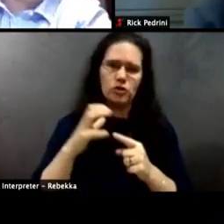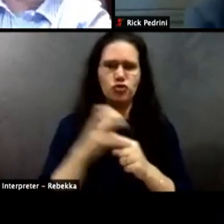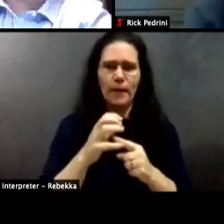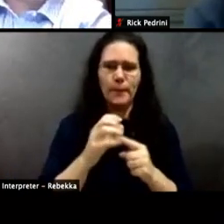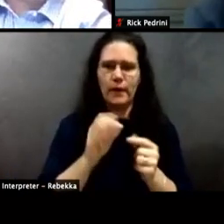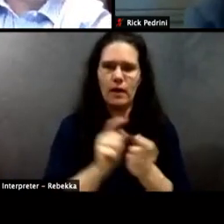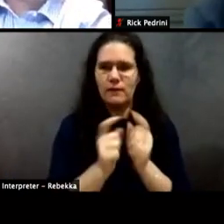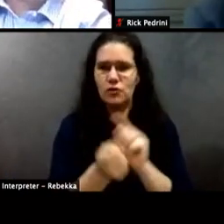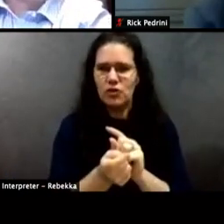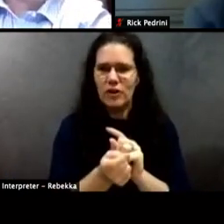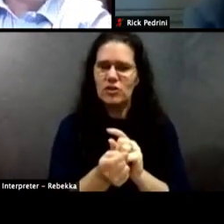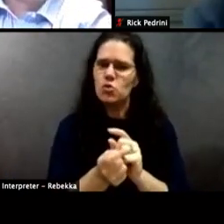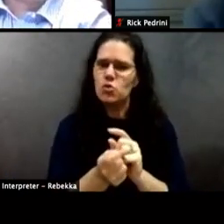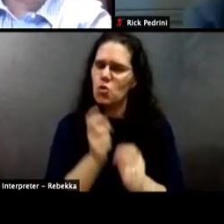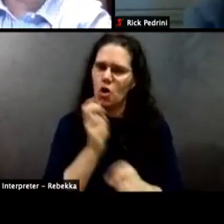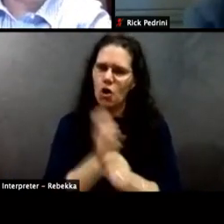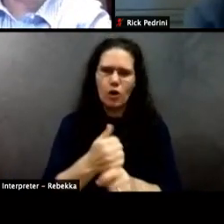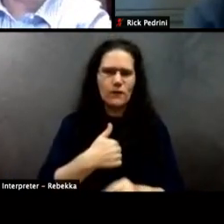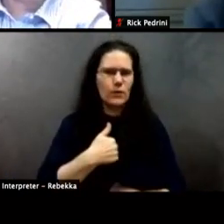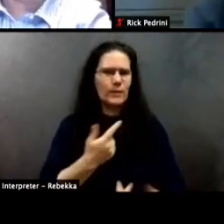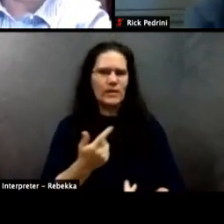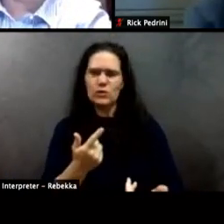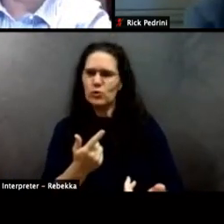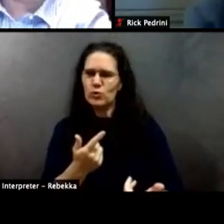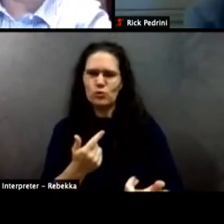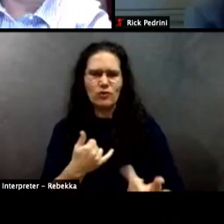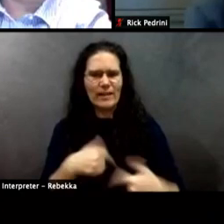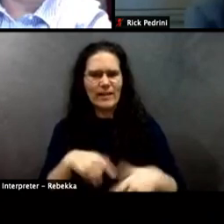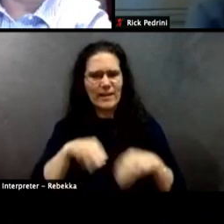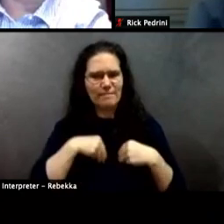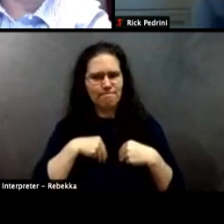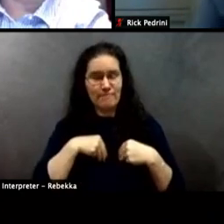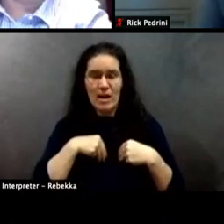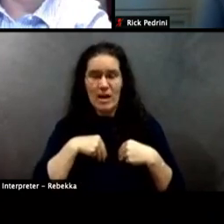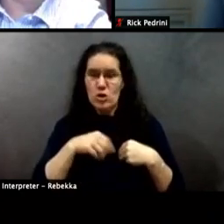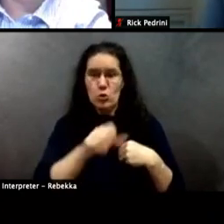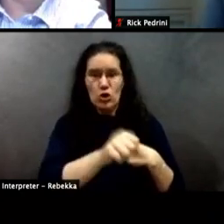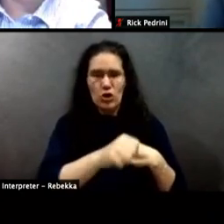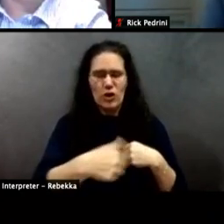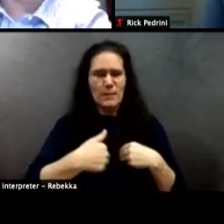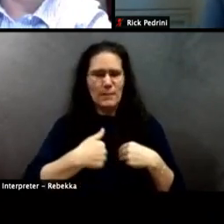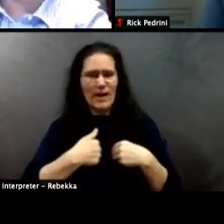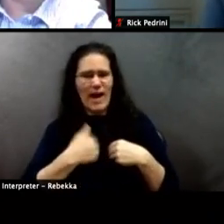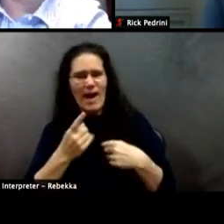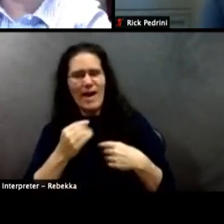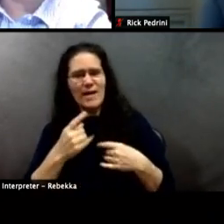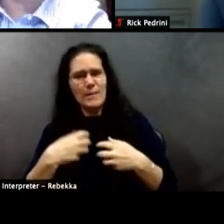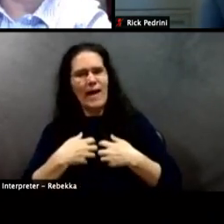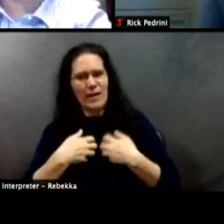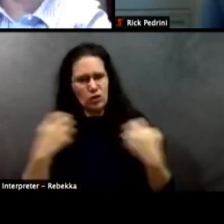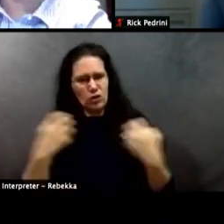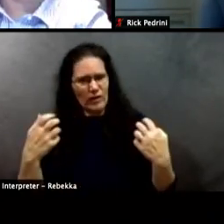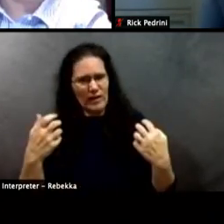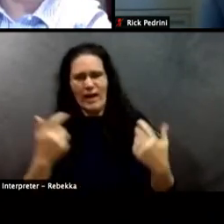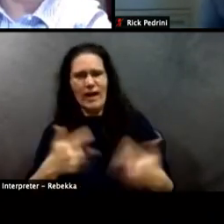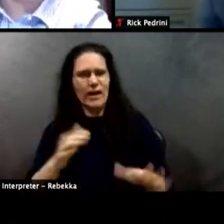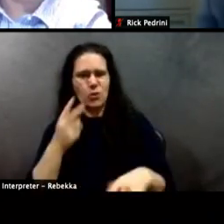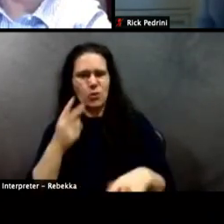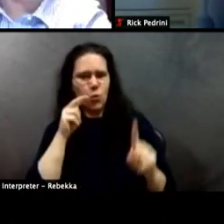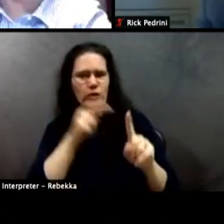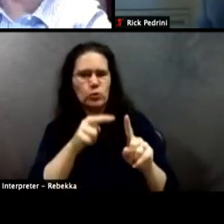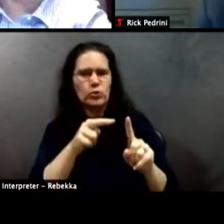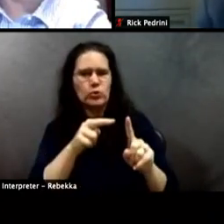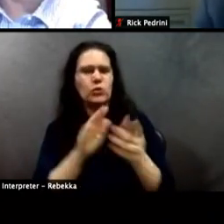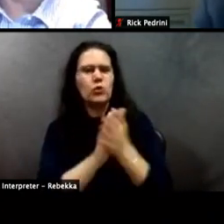really hard for me to swallow because like my anger, my outrage about all this, like doesn't want to see you in a positive light, doesn't want to see you succeed as some sort of